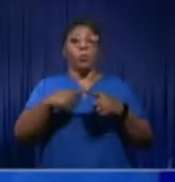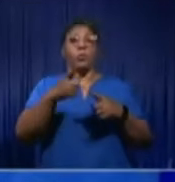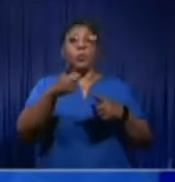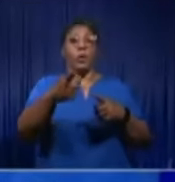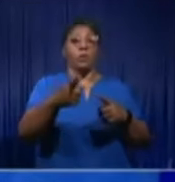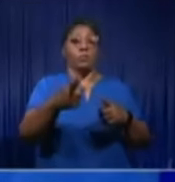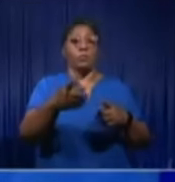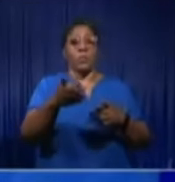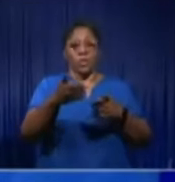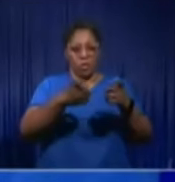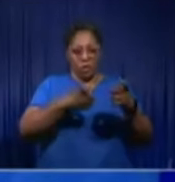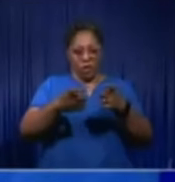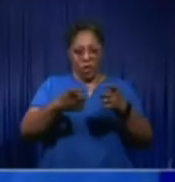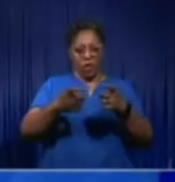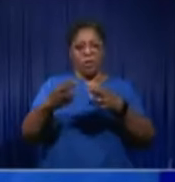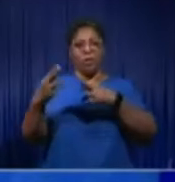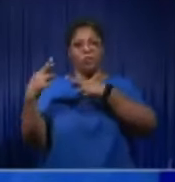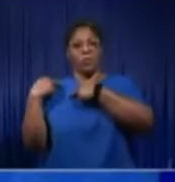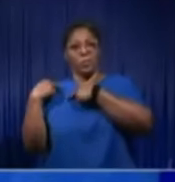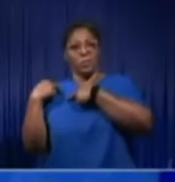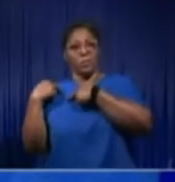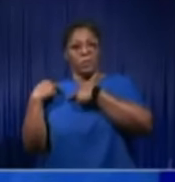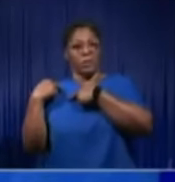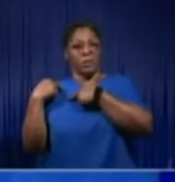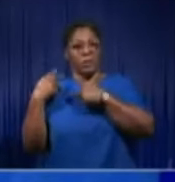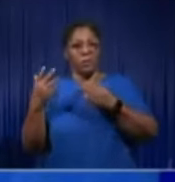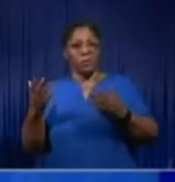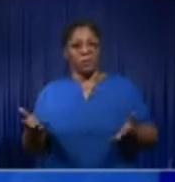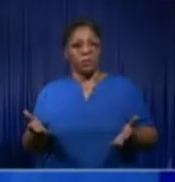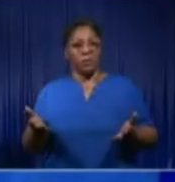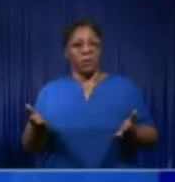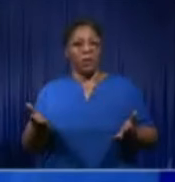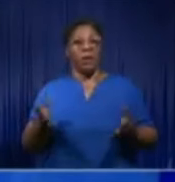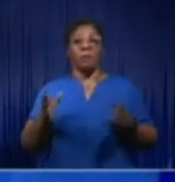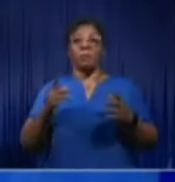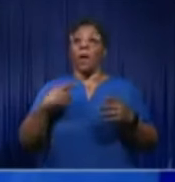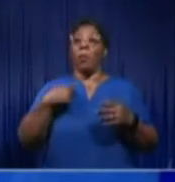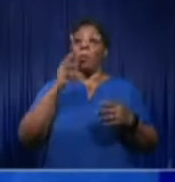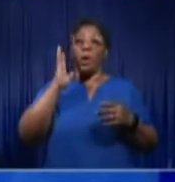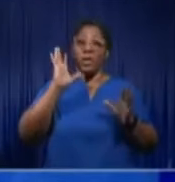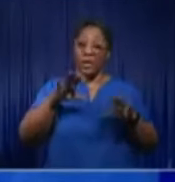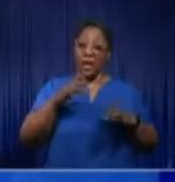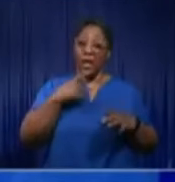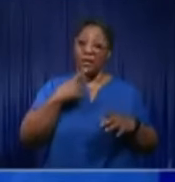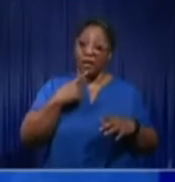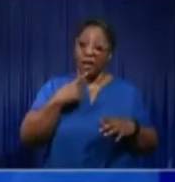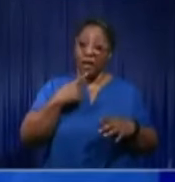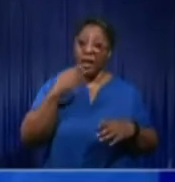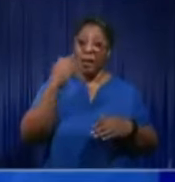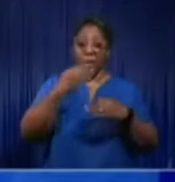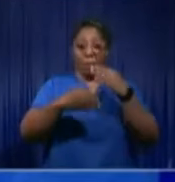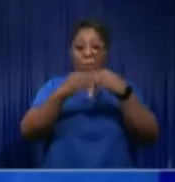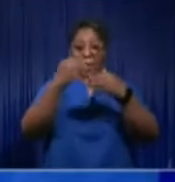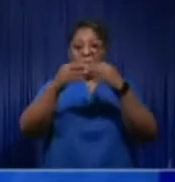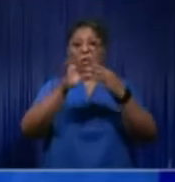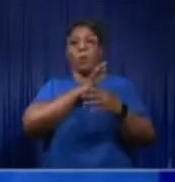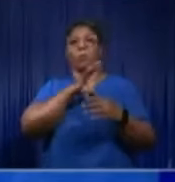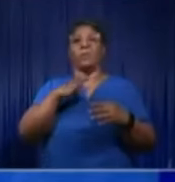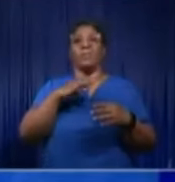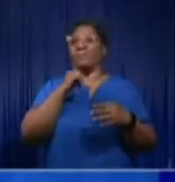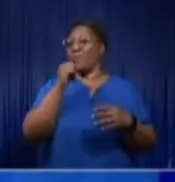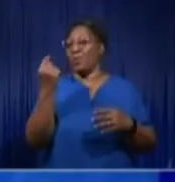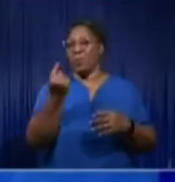decisions on your behalf, may I dare say that the building committee is not just about developers. The